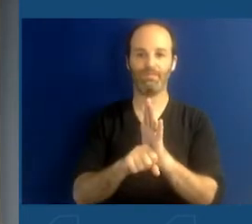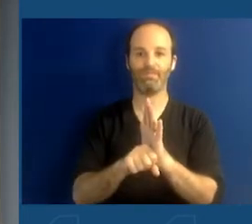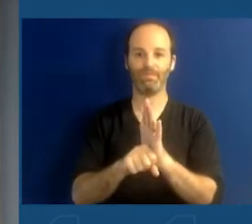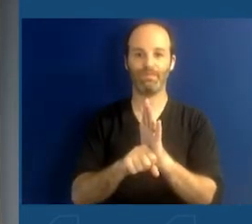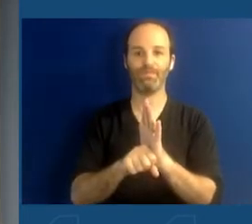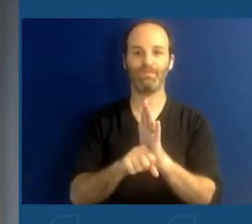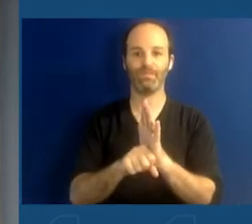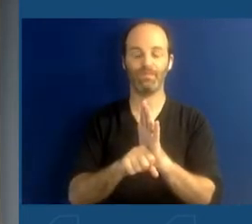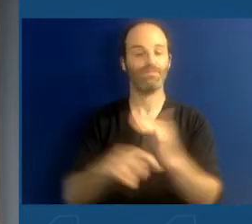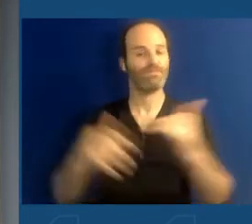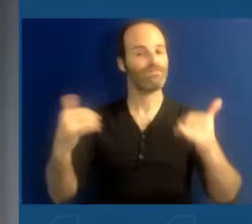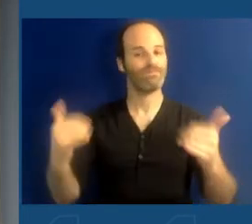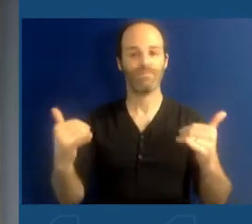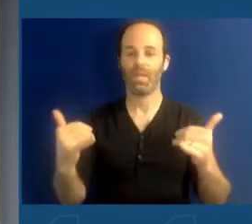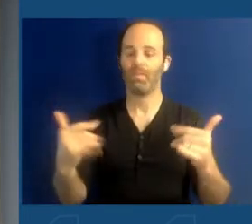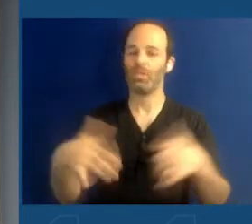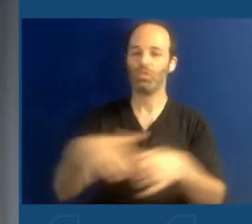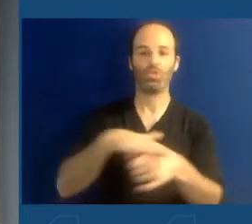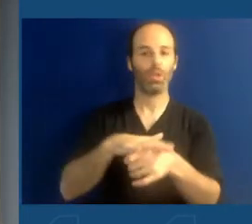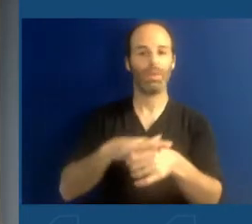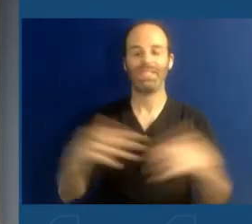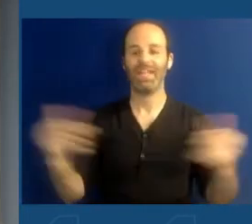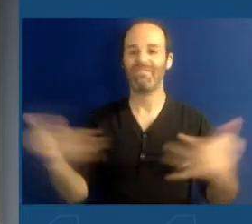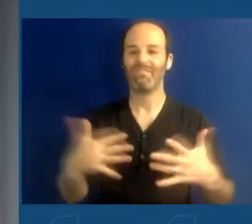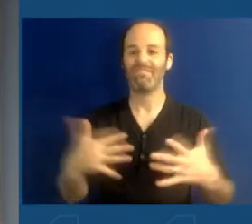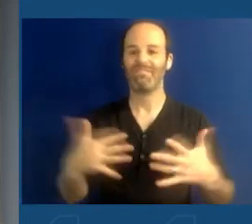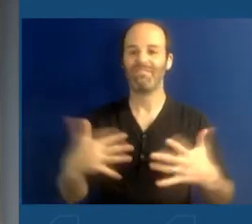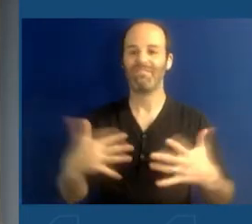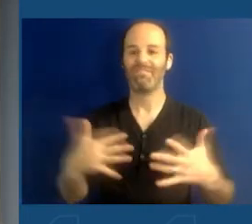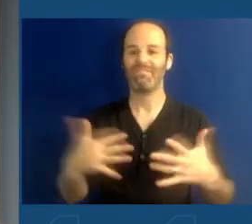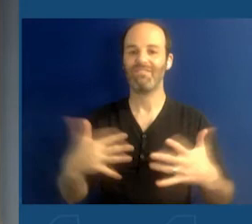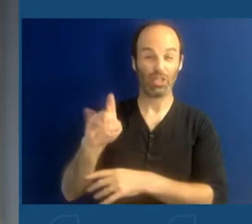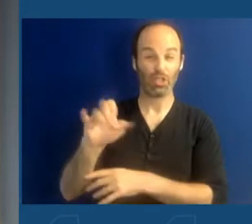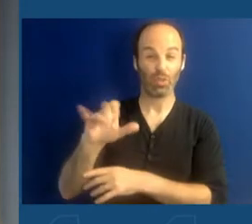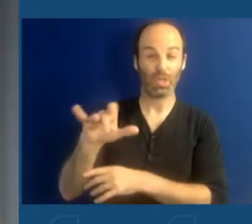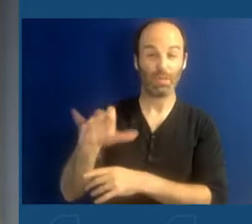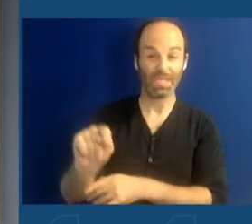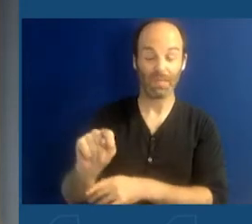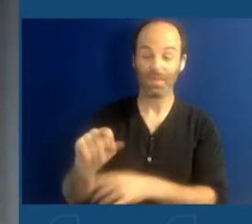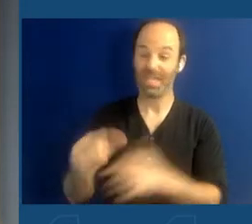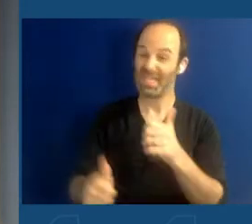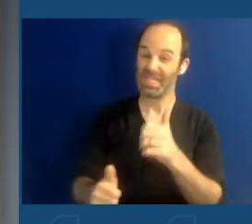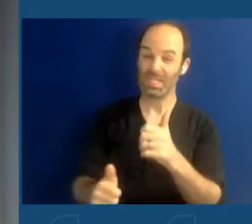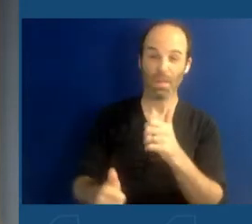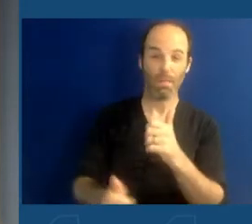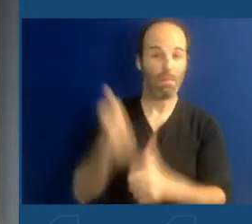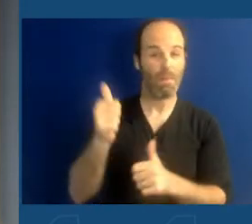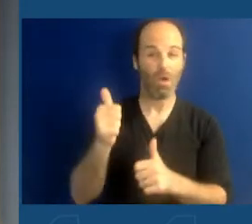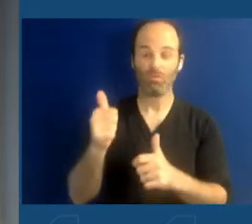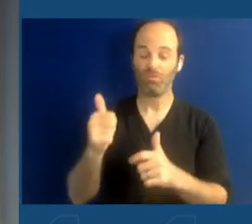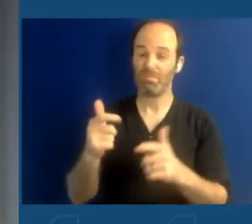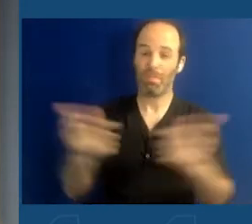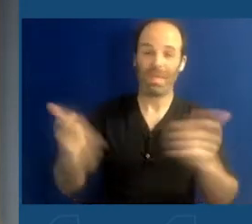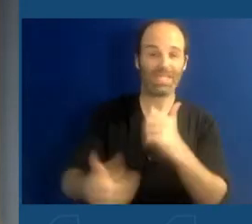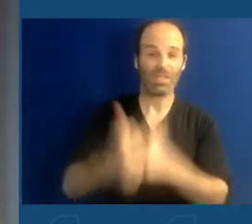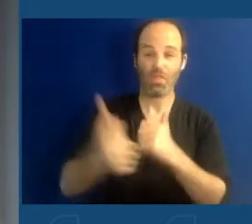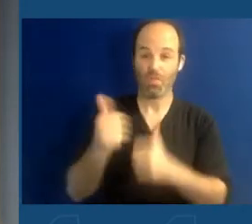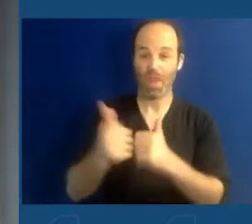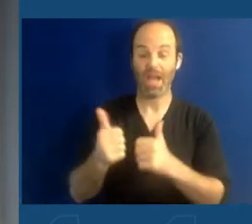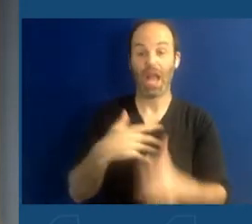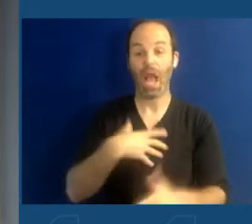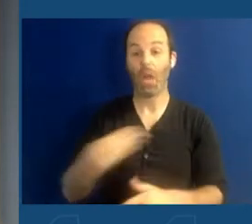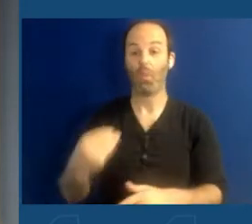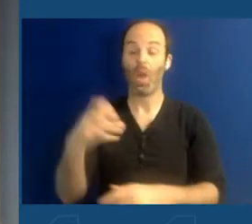Today, domestic violent extremism is the greatest terror threat and white supremacist violence the deadliest.